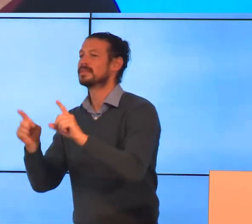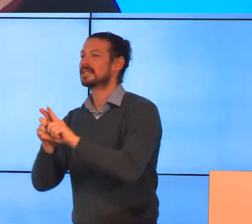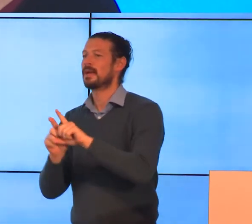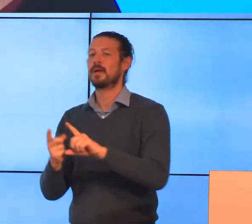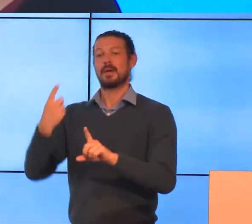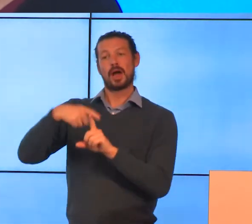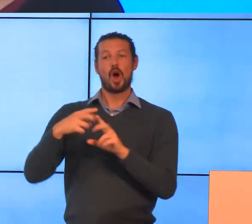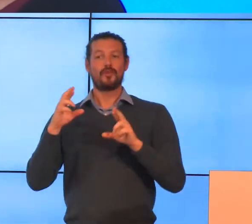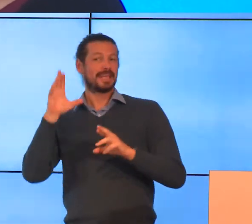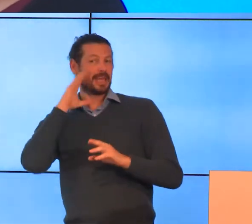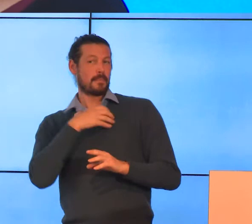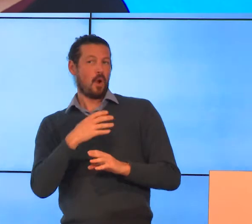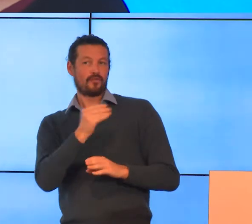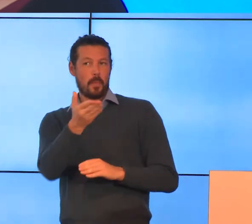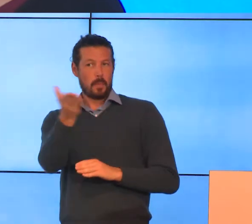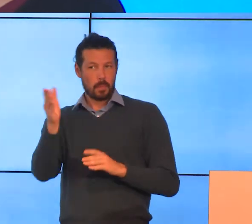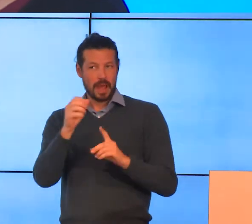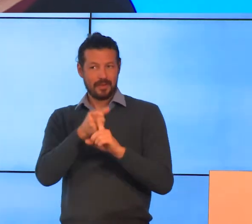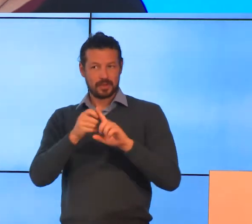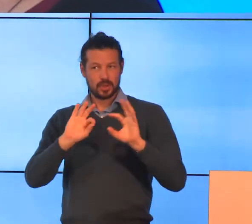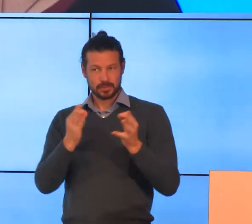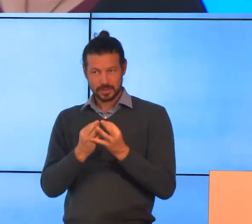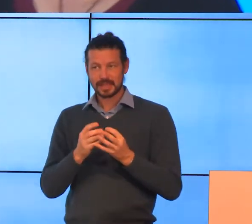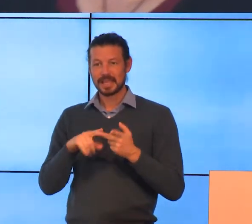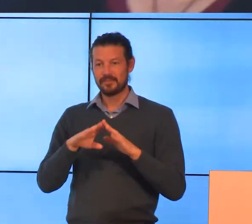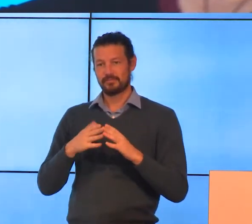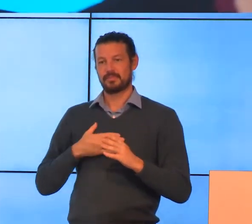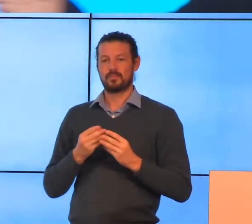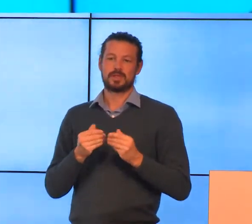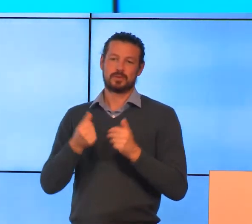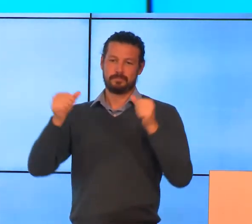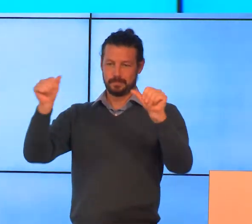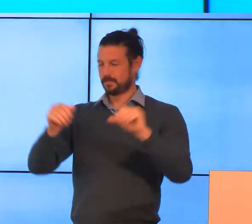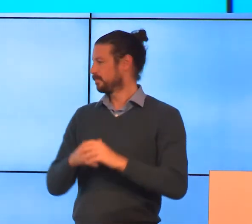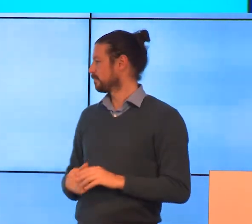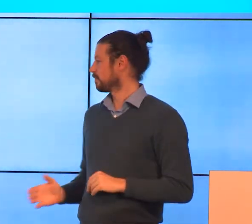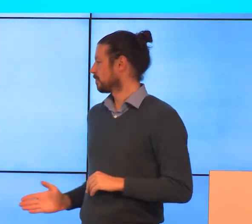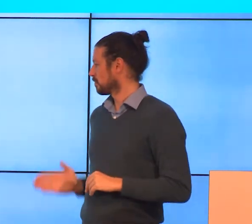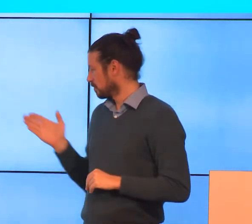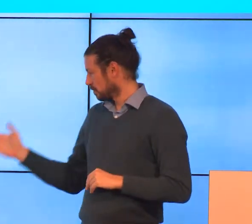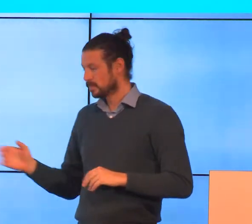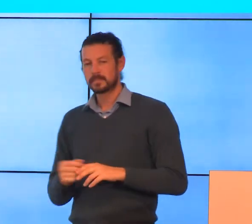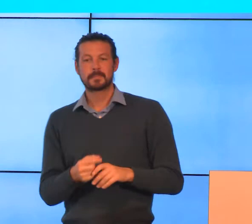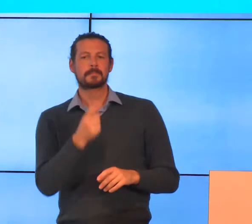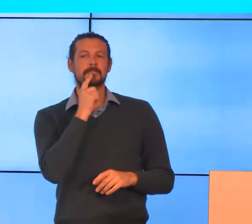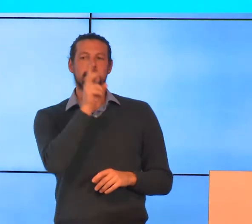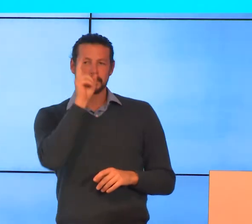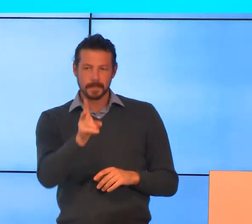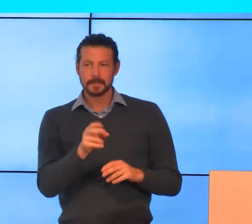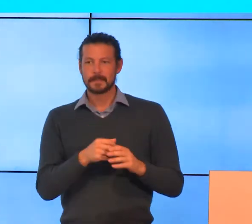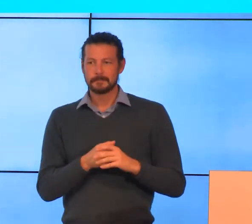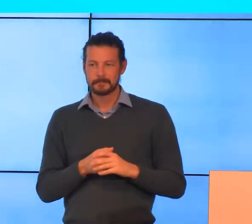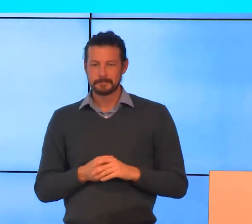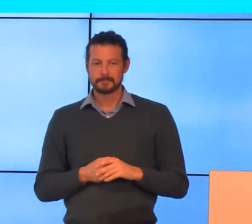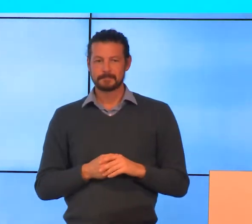DSP and me. Back to you. Okay. So just to reiterate the difference between the kids is